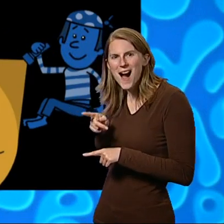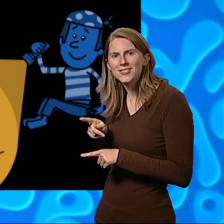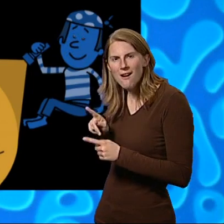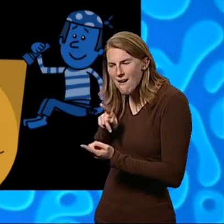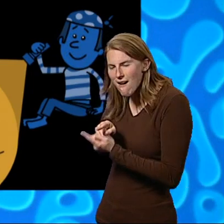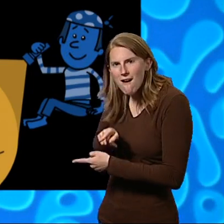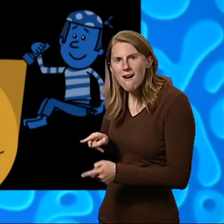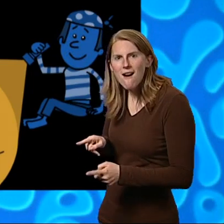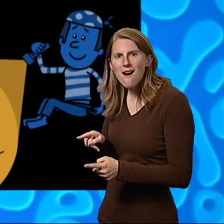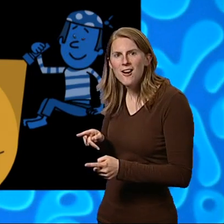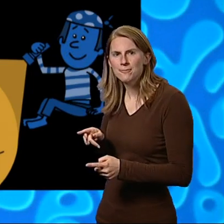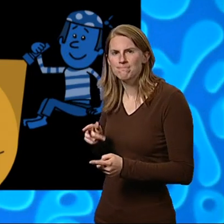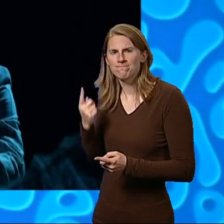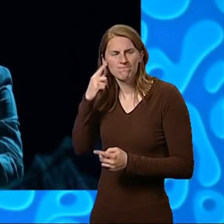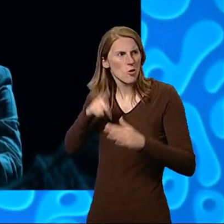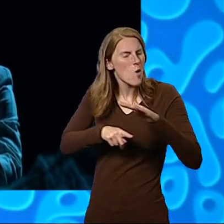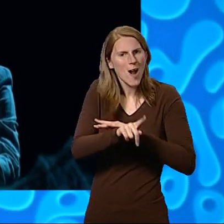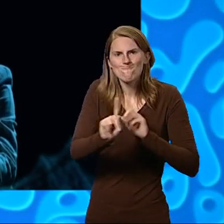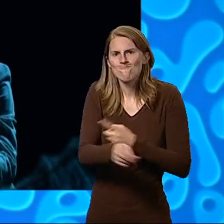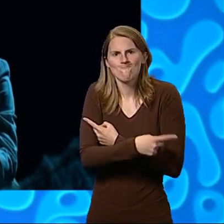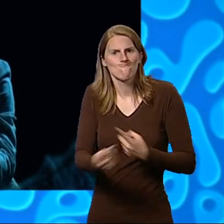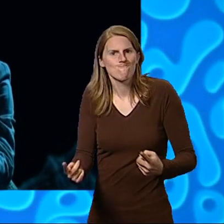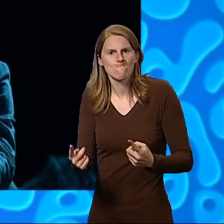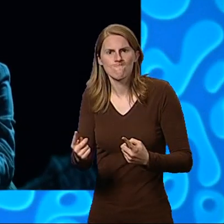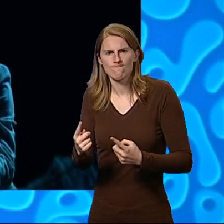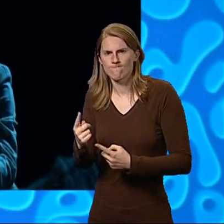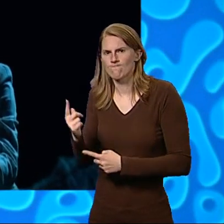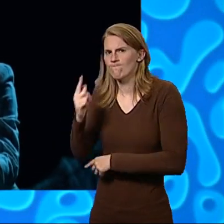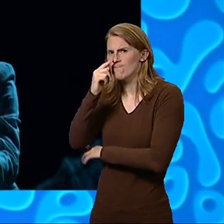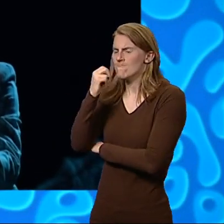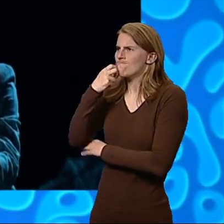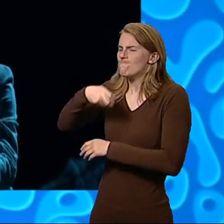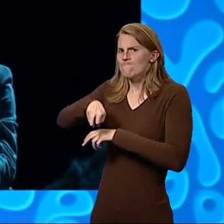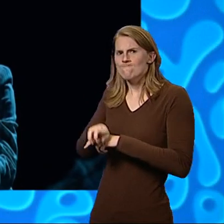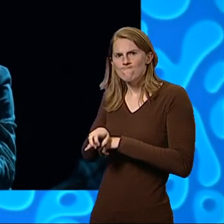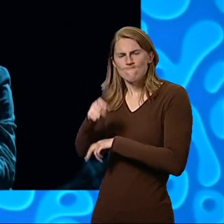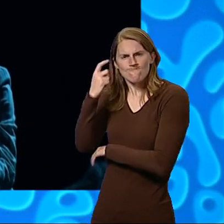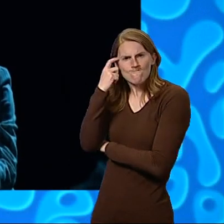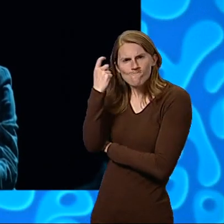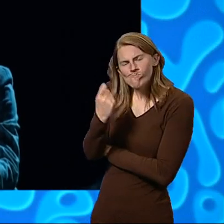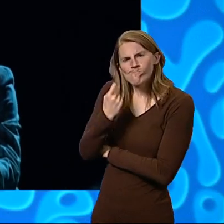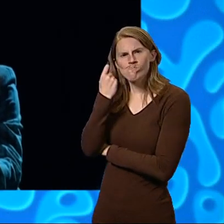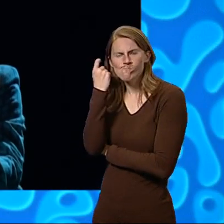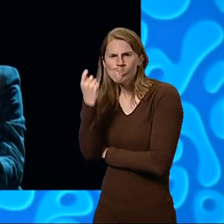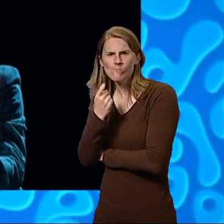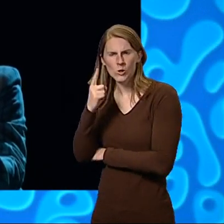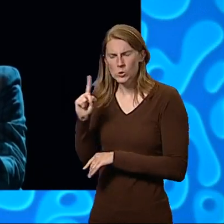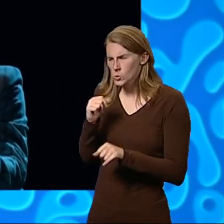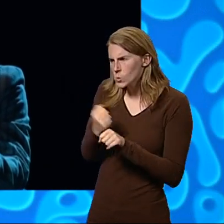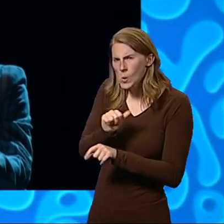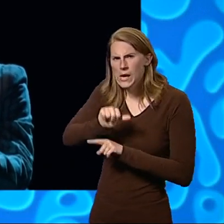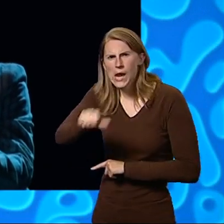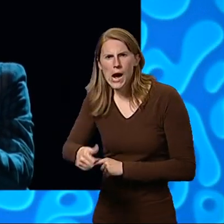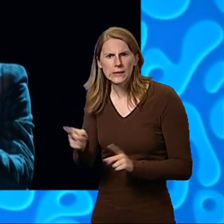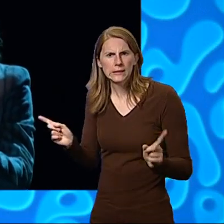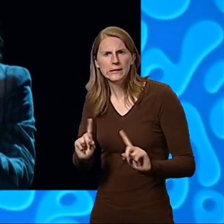find any way out. Smudge sat down and wondered what to do next. And that was when he heard